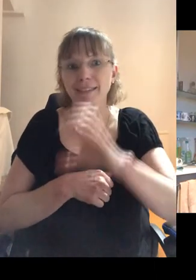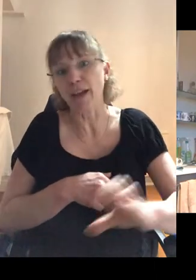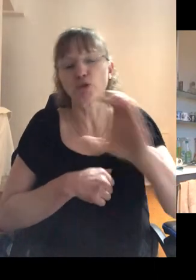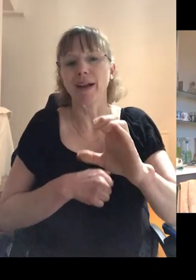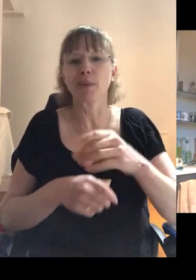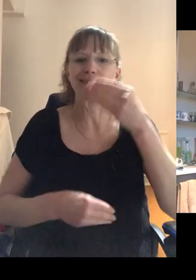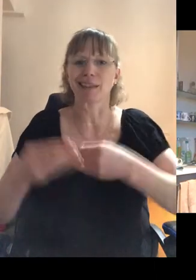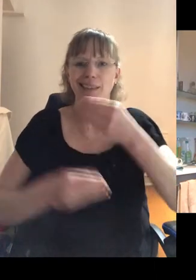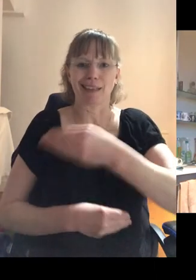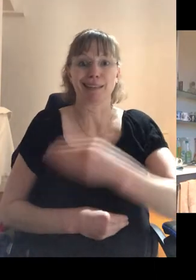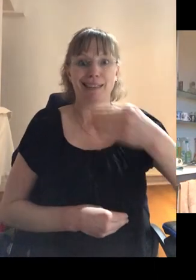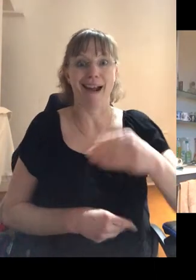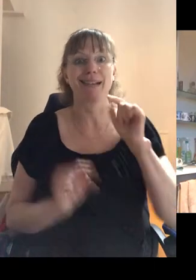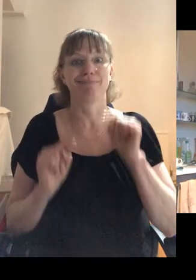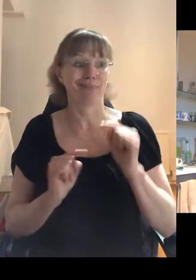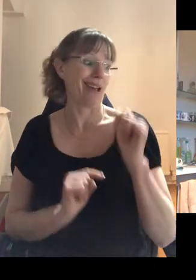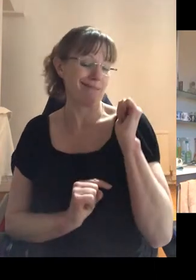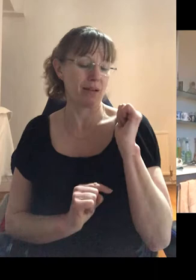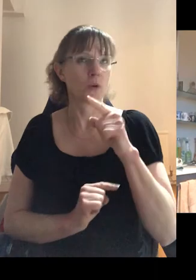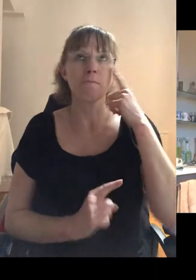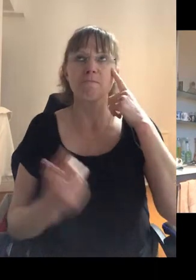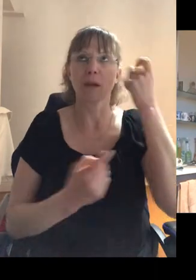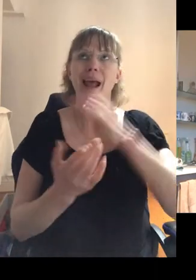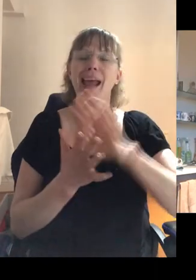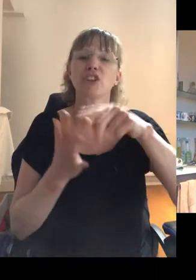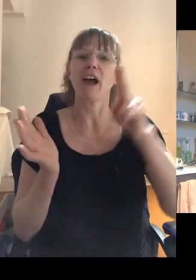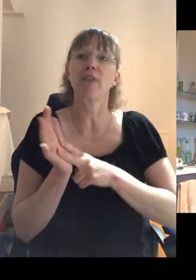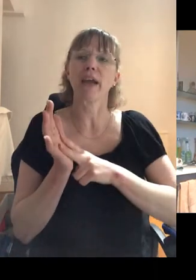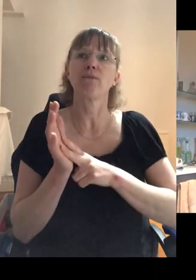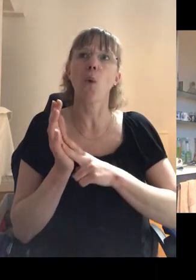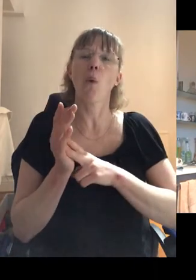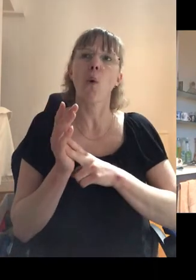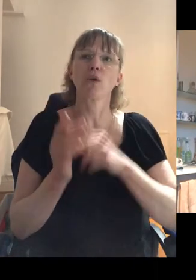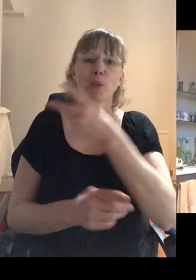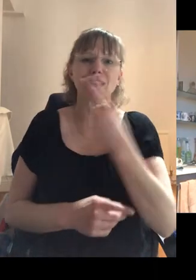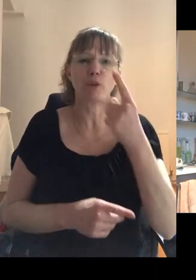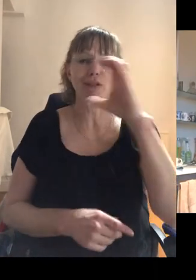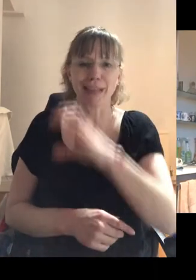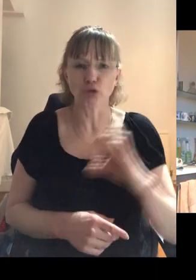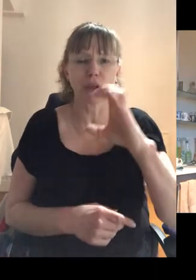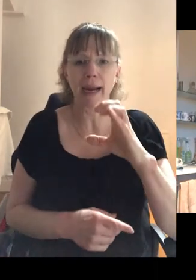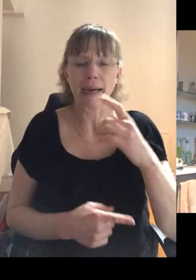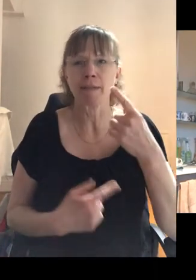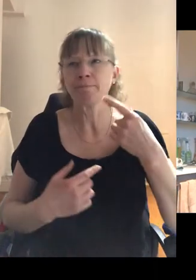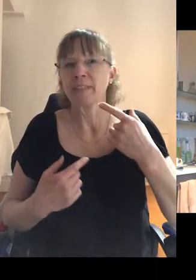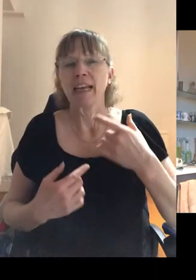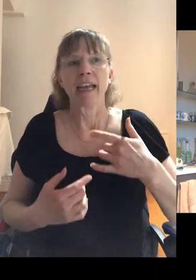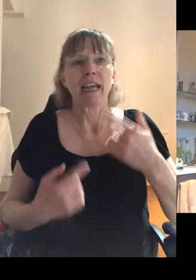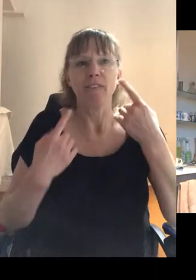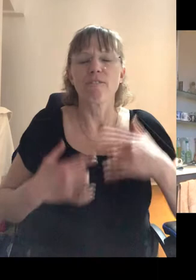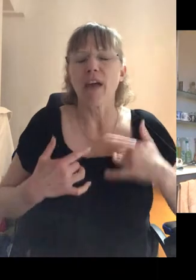1999 at that point. We want to think about what's the HIV clinic for the 21st century, which seemed so science fiction at the time.